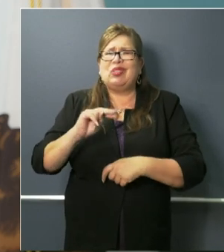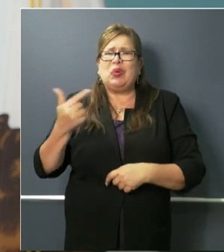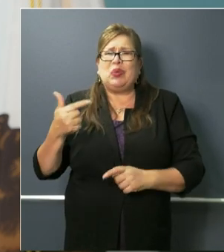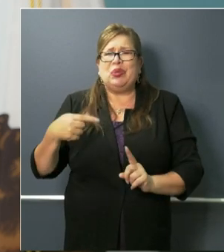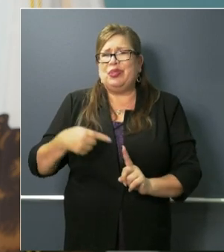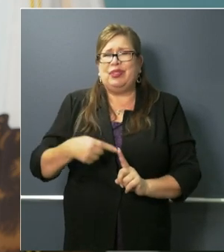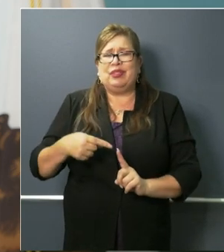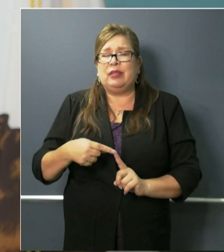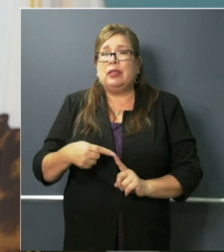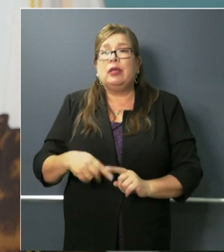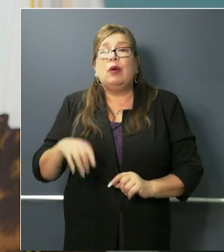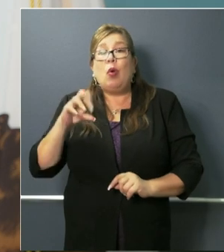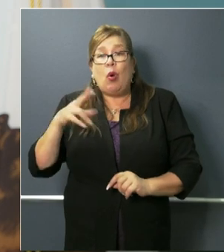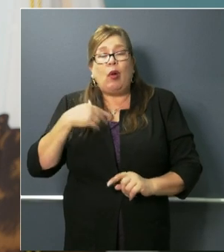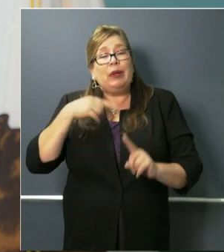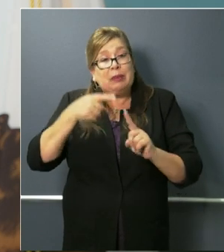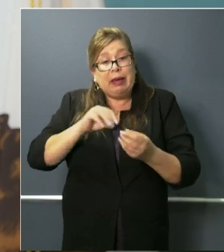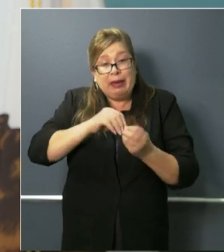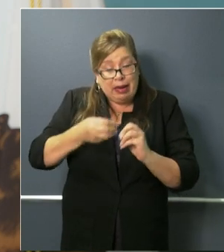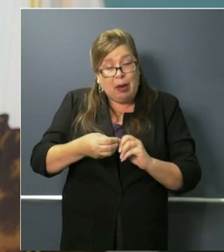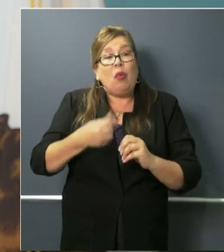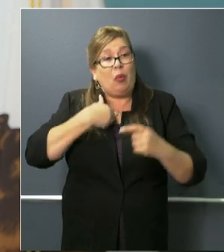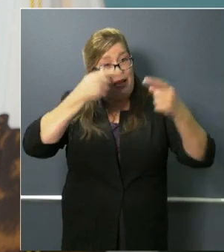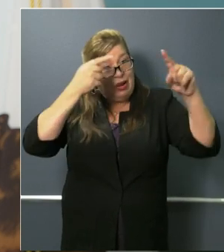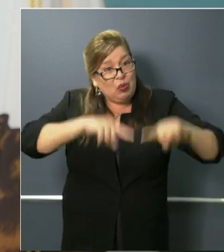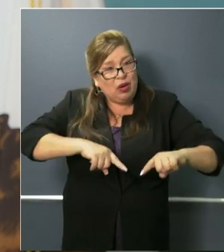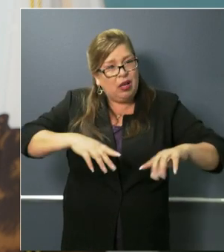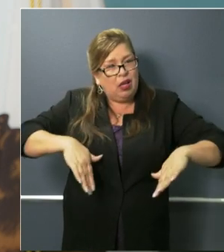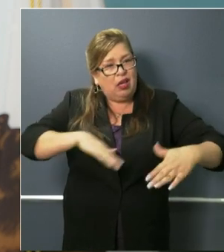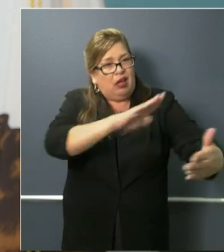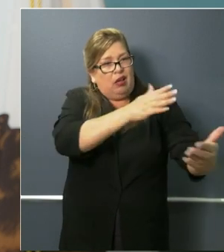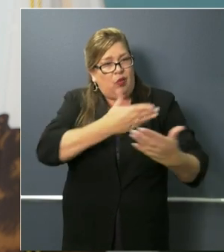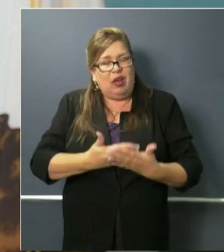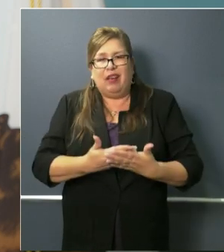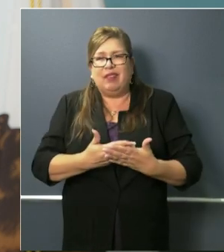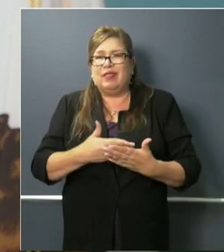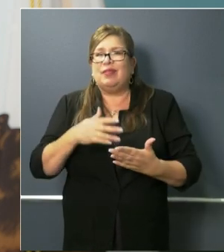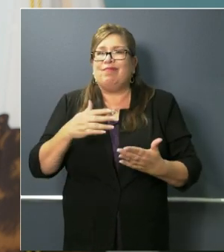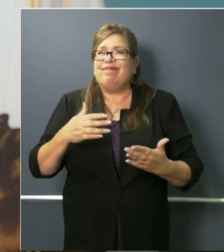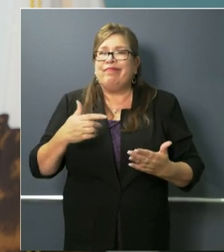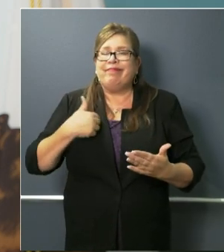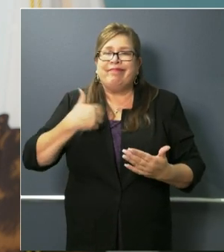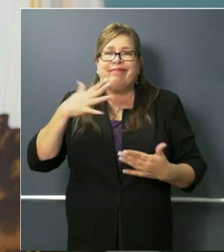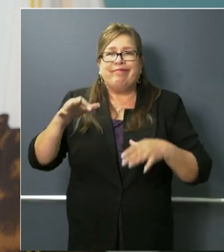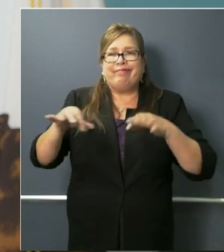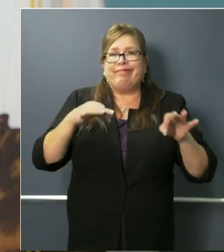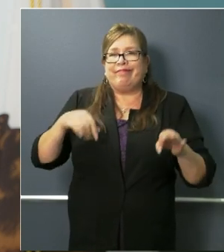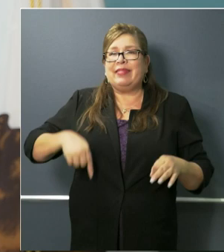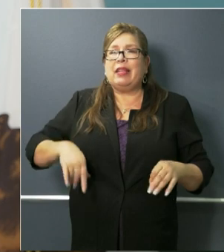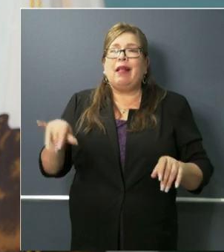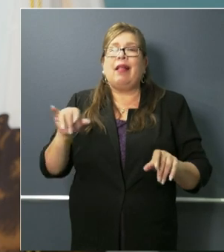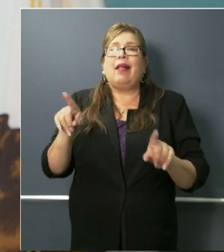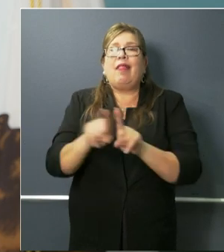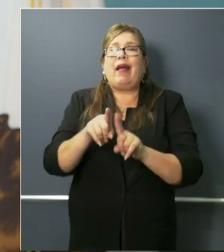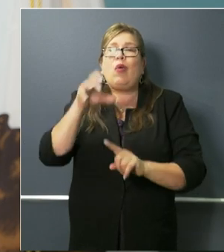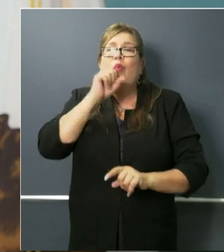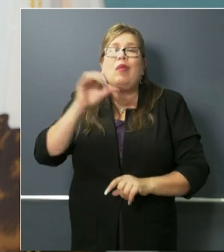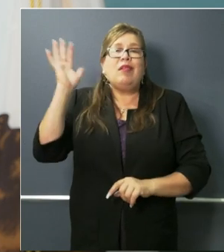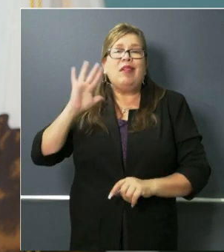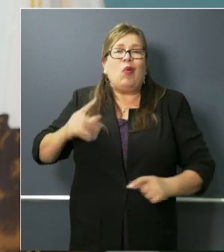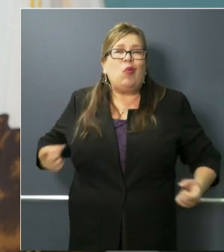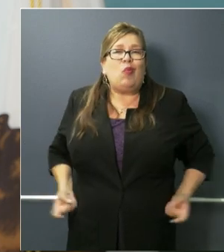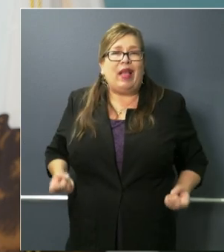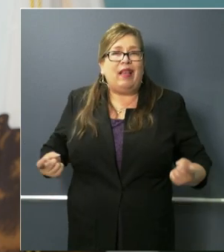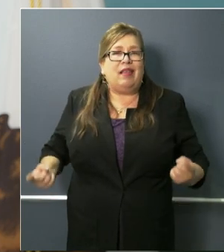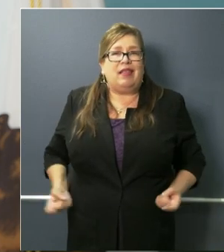agreed to don't arrive and so uh this has been described i think appropriately as the wild wild west uh we're trying to